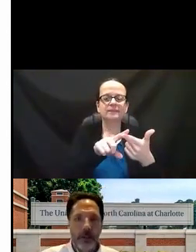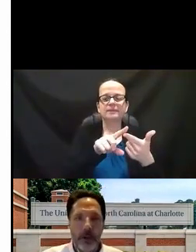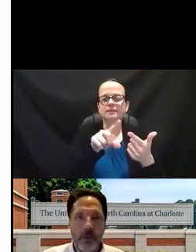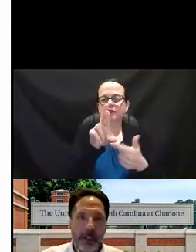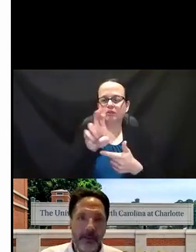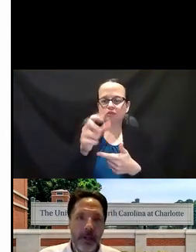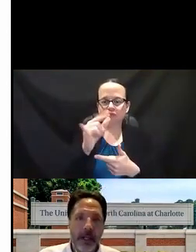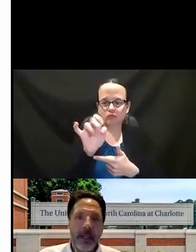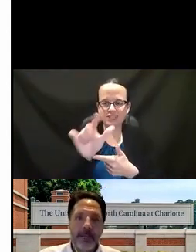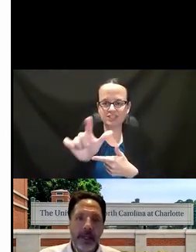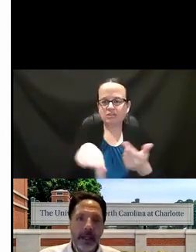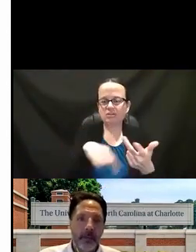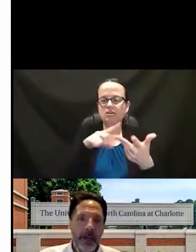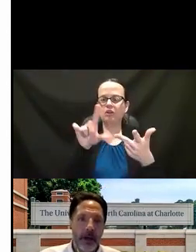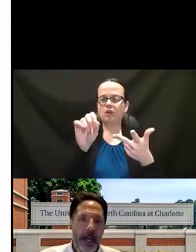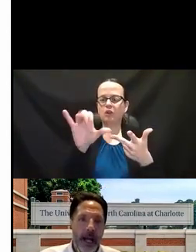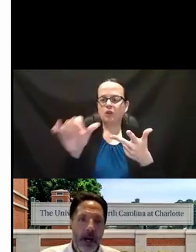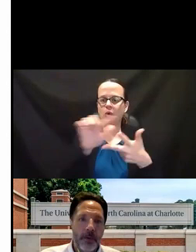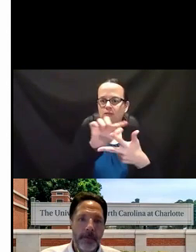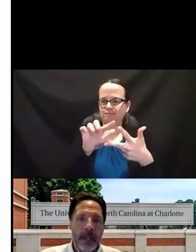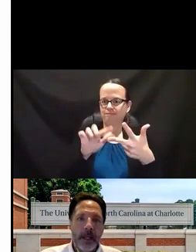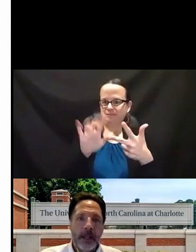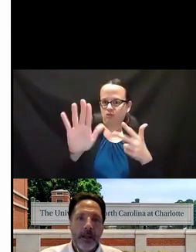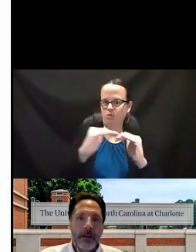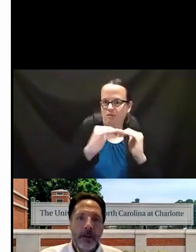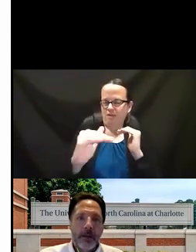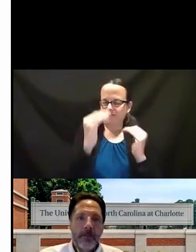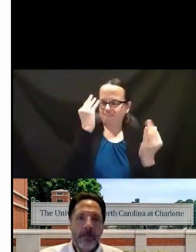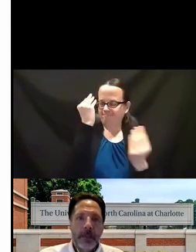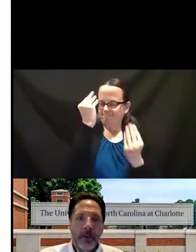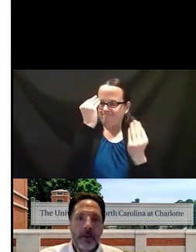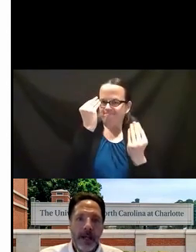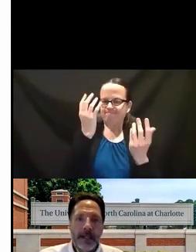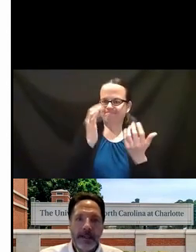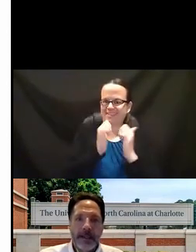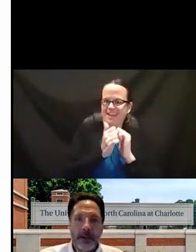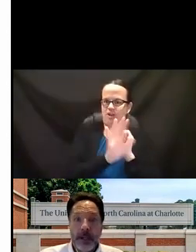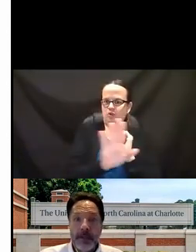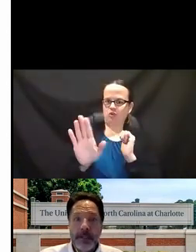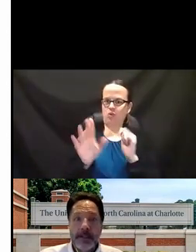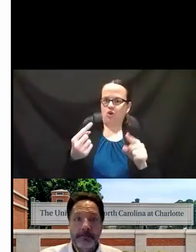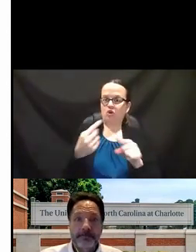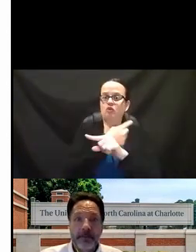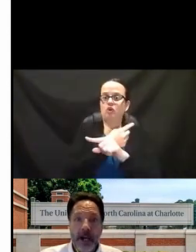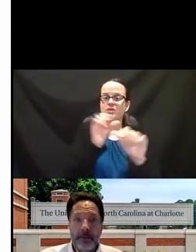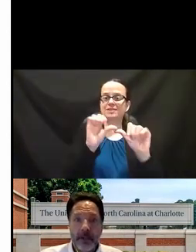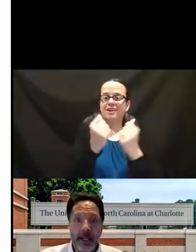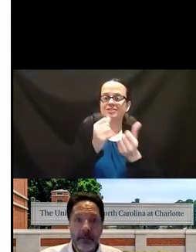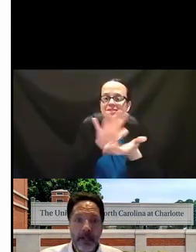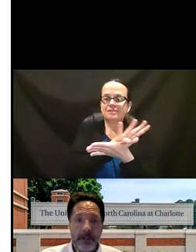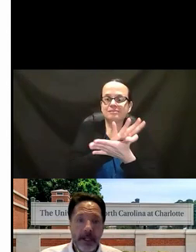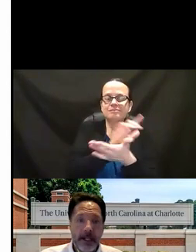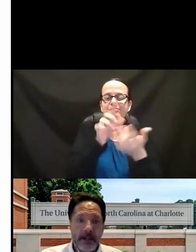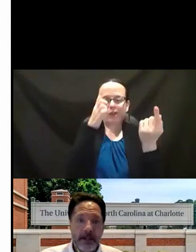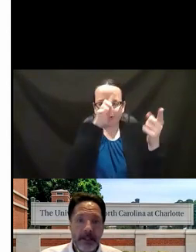regional or local level, and thinking about how your cross-agency agreements drive your